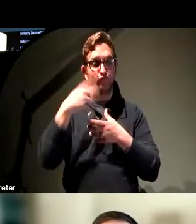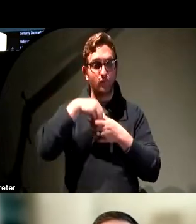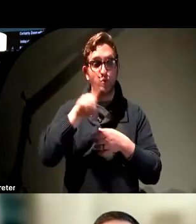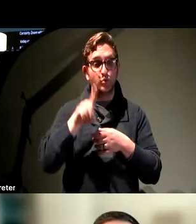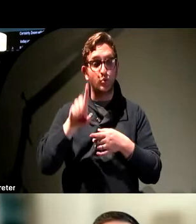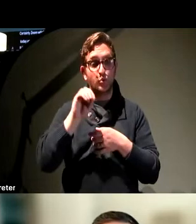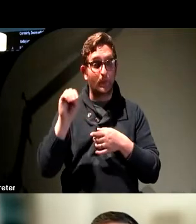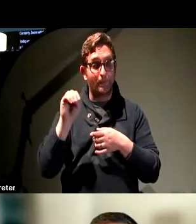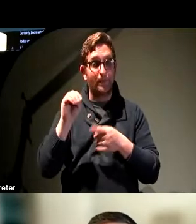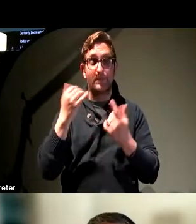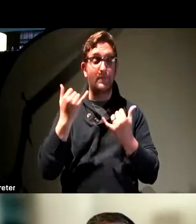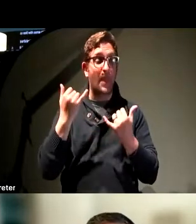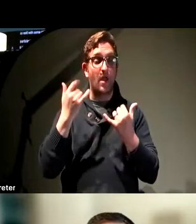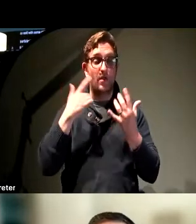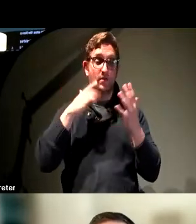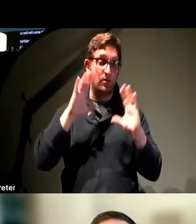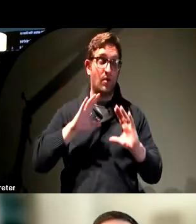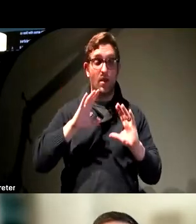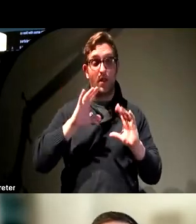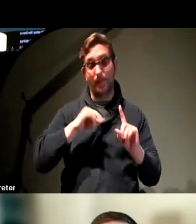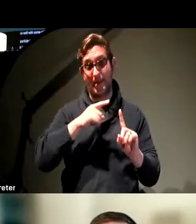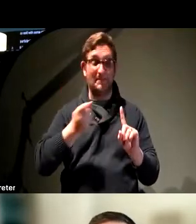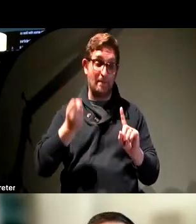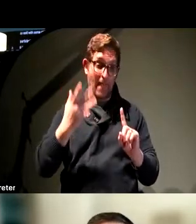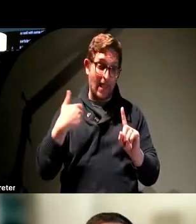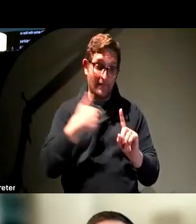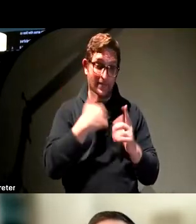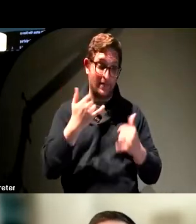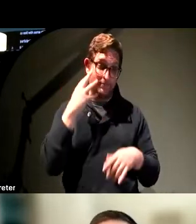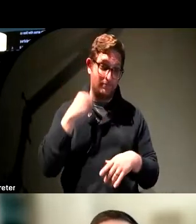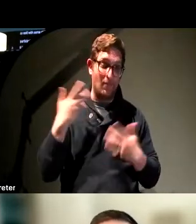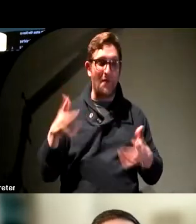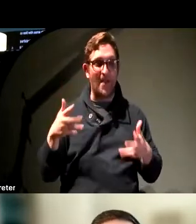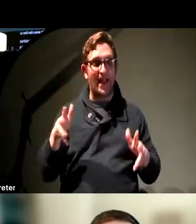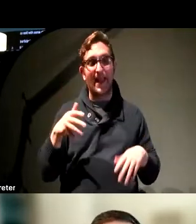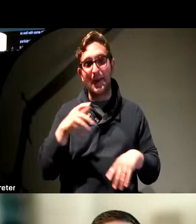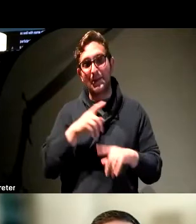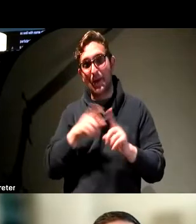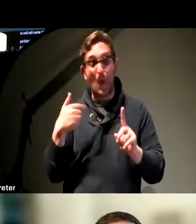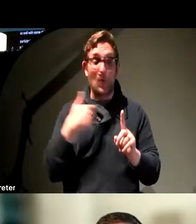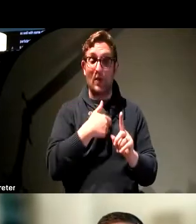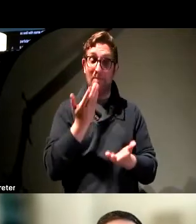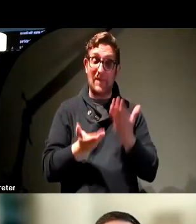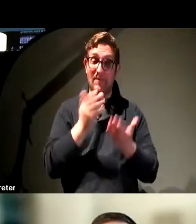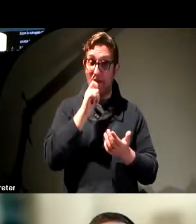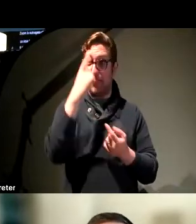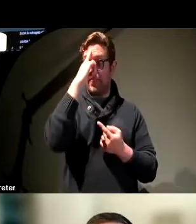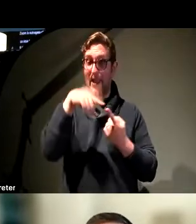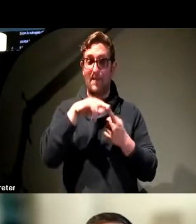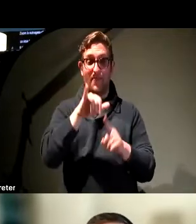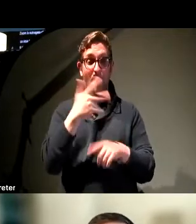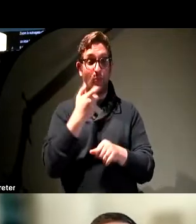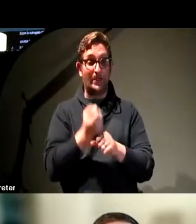outrageously, outrageously familiar to many of us now in a way that we certainly would not have thought that it would be three years ago.